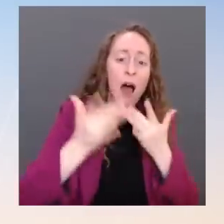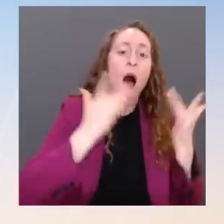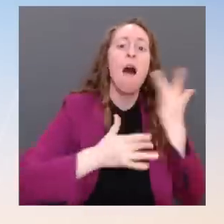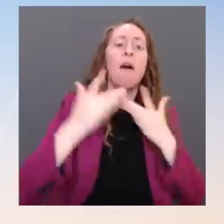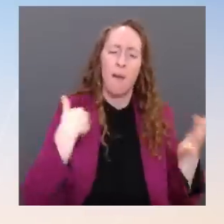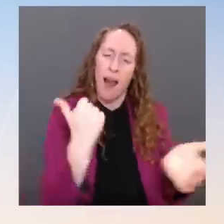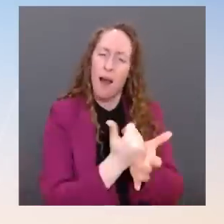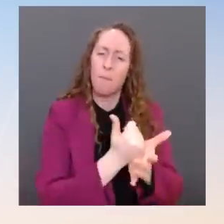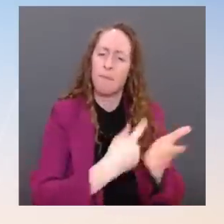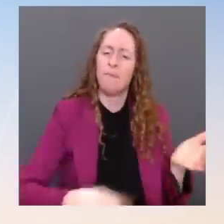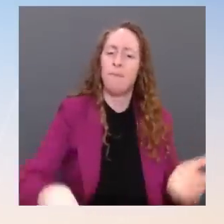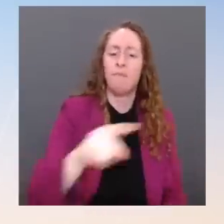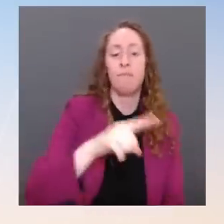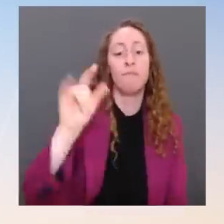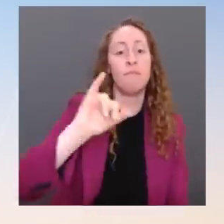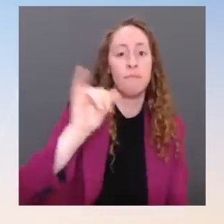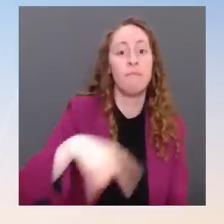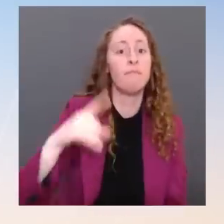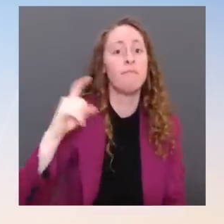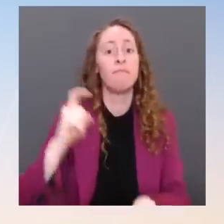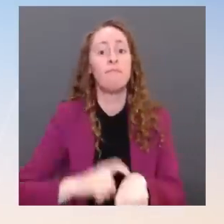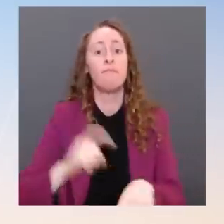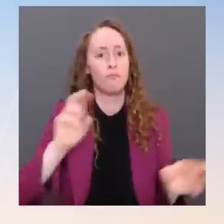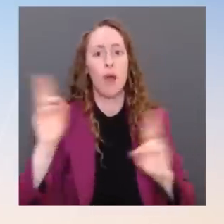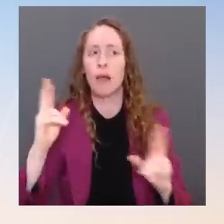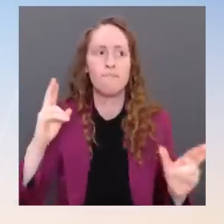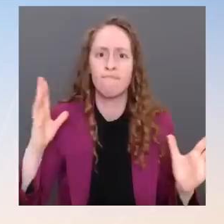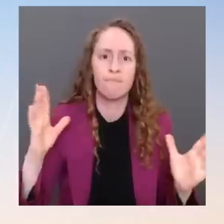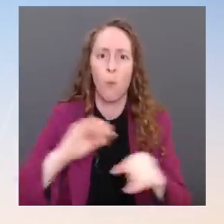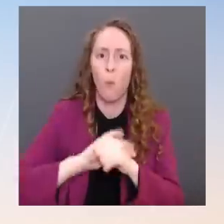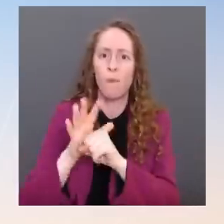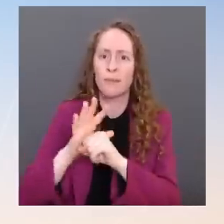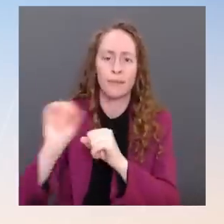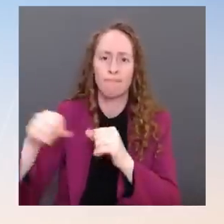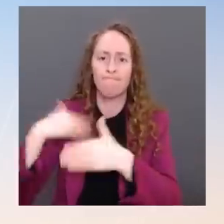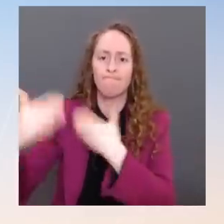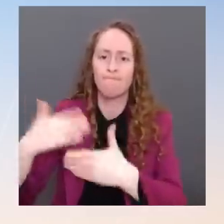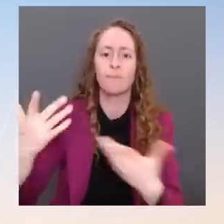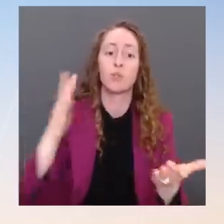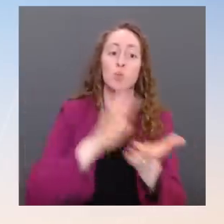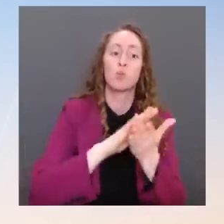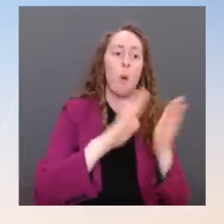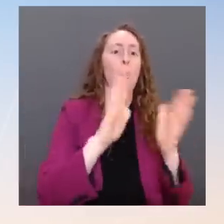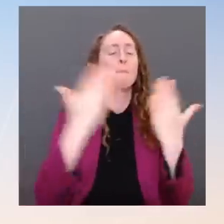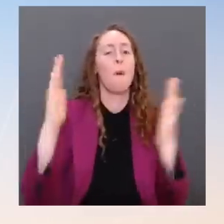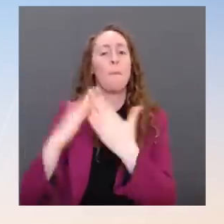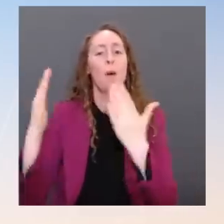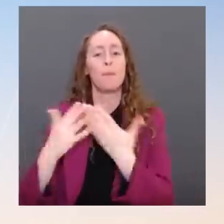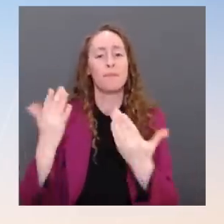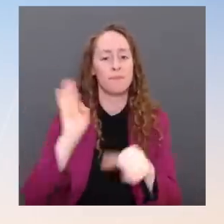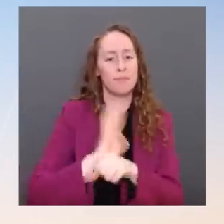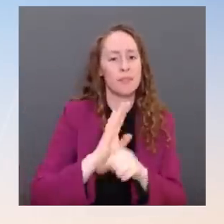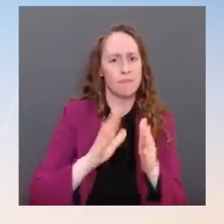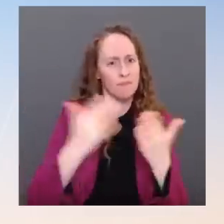a fight against COVID. It helped keep schools open. 100% of schools are open today, in large part because of the American Rescue Plan. It helps